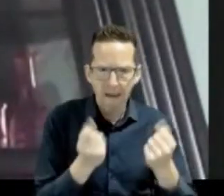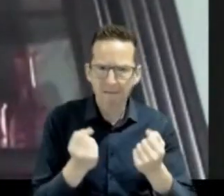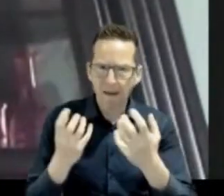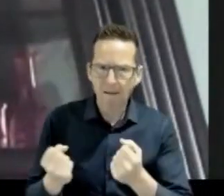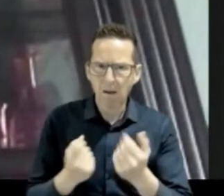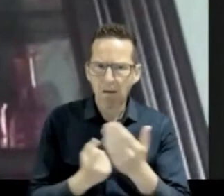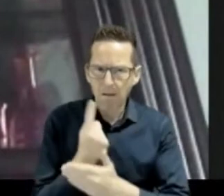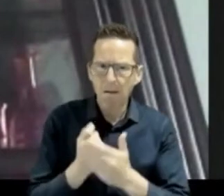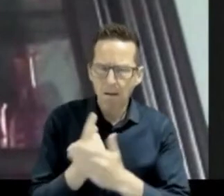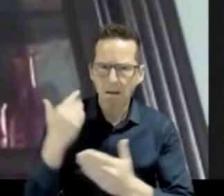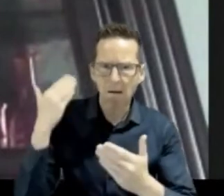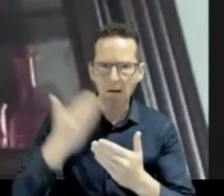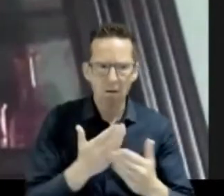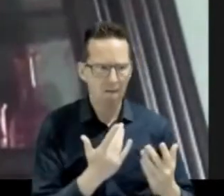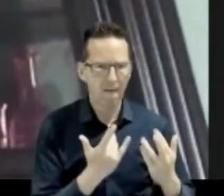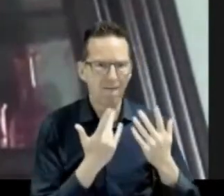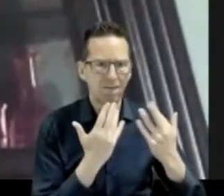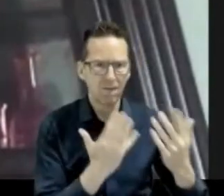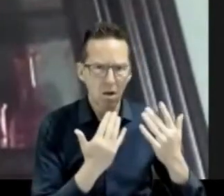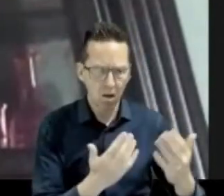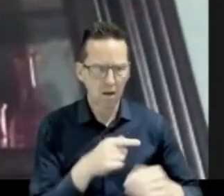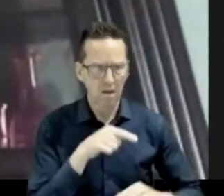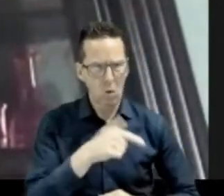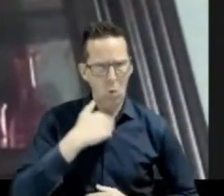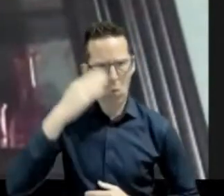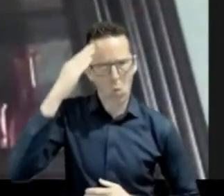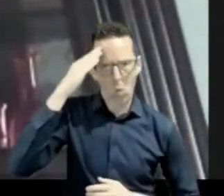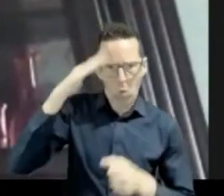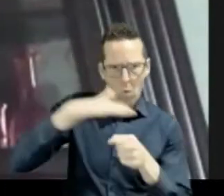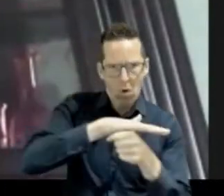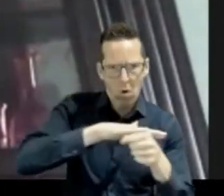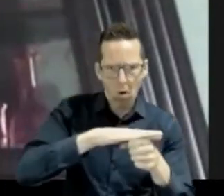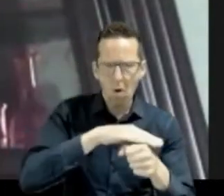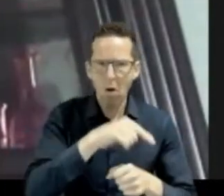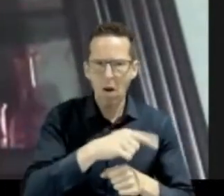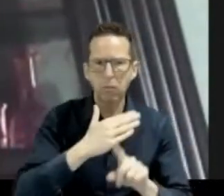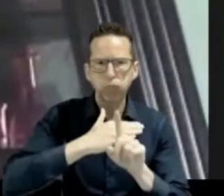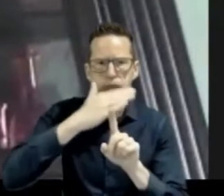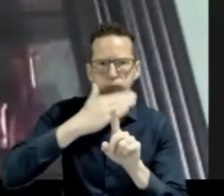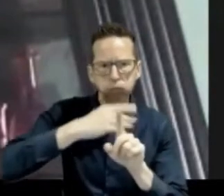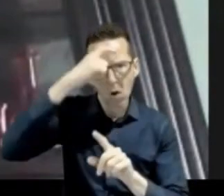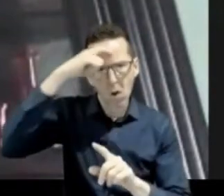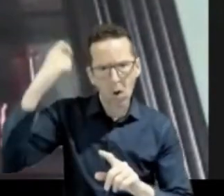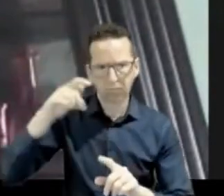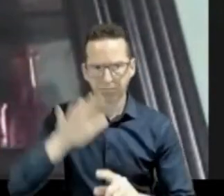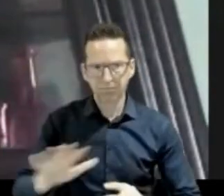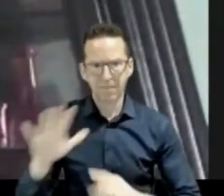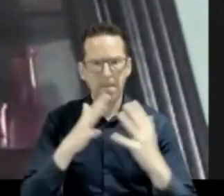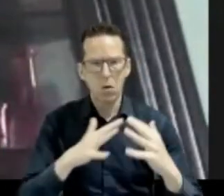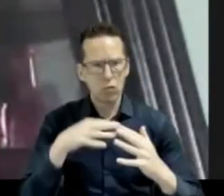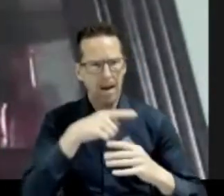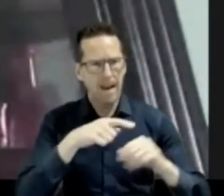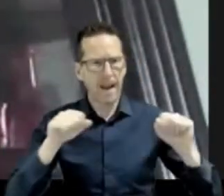fire that's associated with those particular fire danger rating areas within the United States. So, I don't know the mechanics,